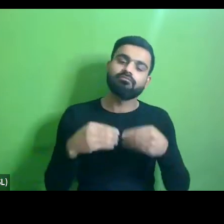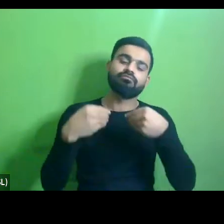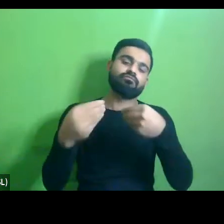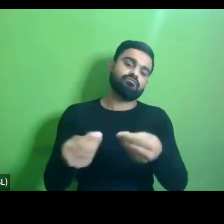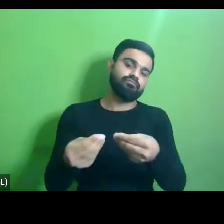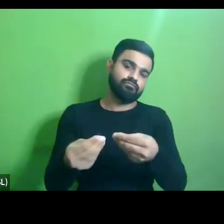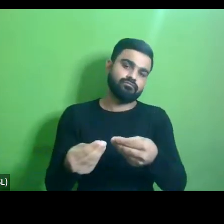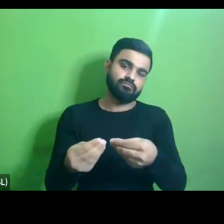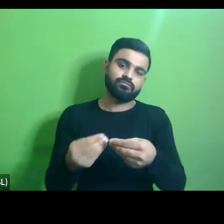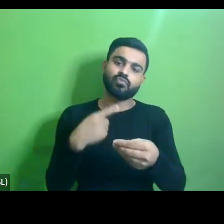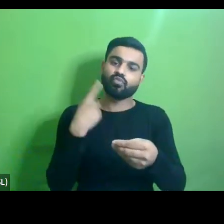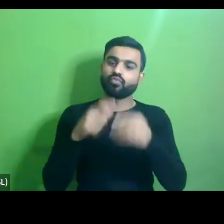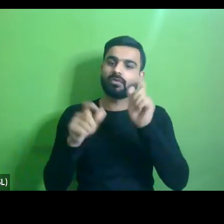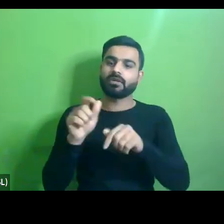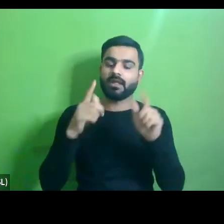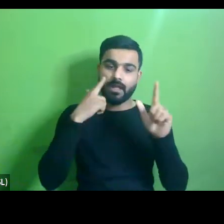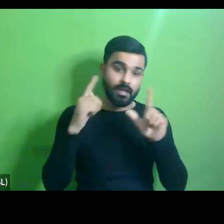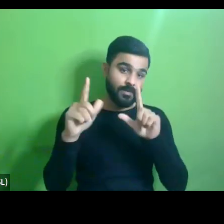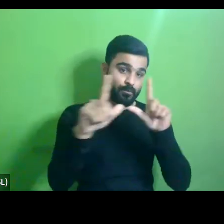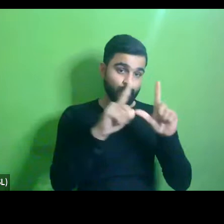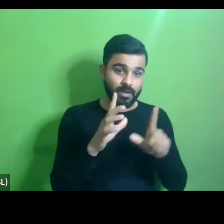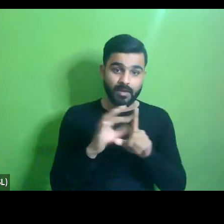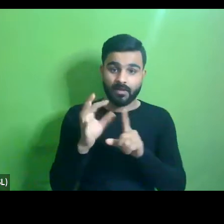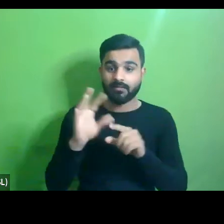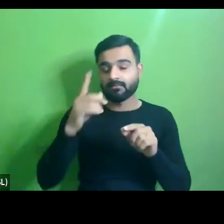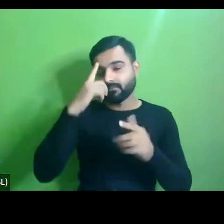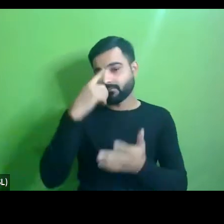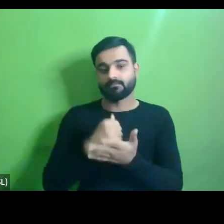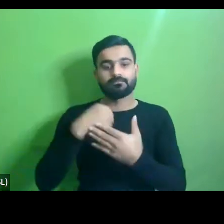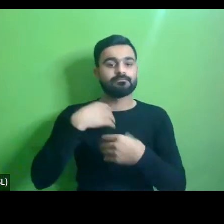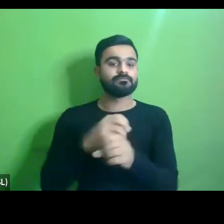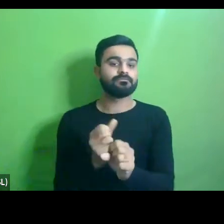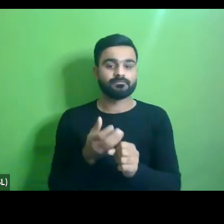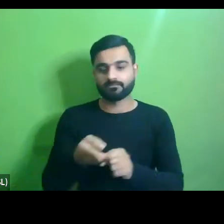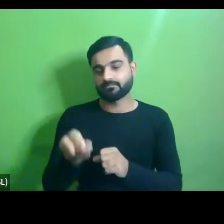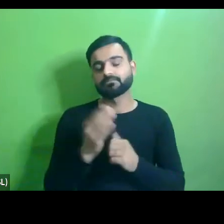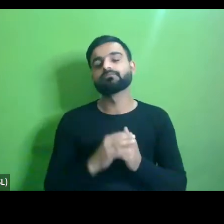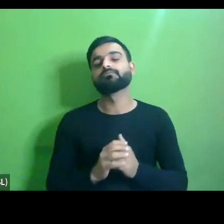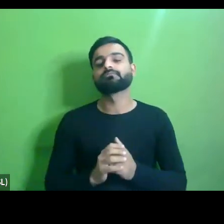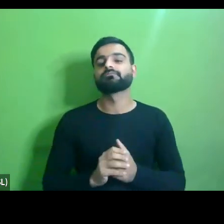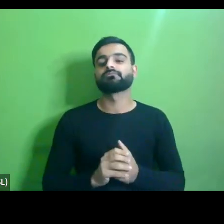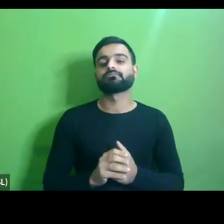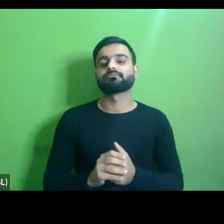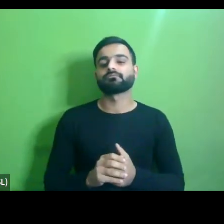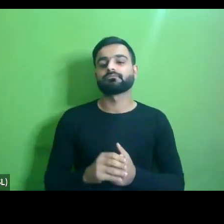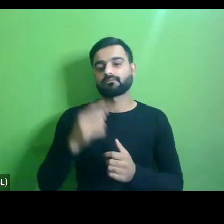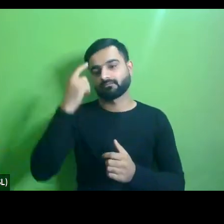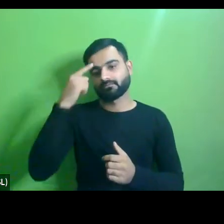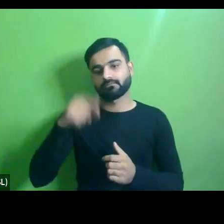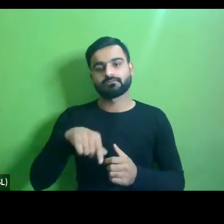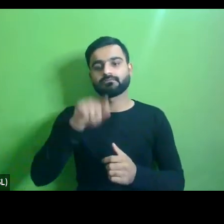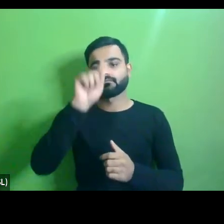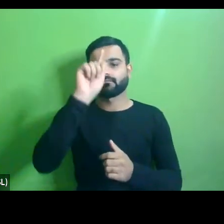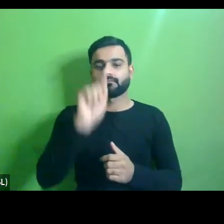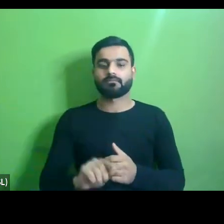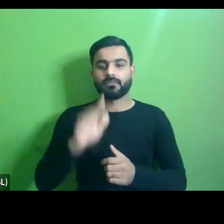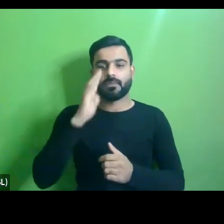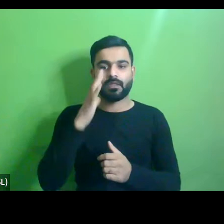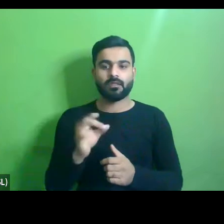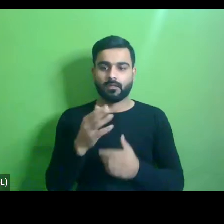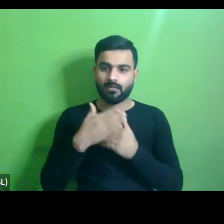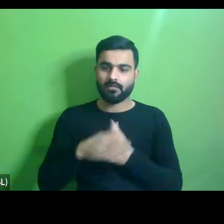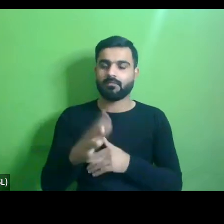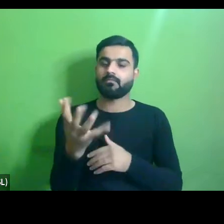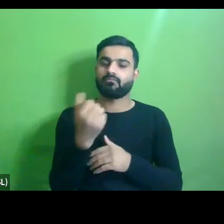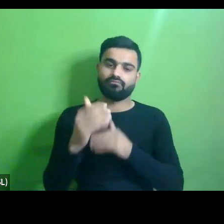go into the or the evidence that will go into decision making so i think these are certain important steps we are going to